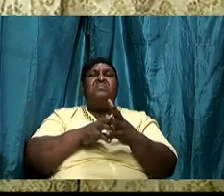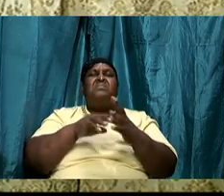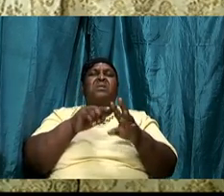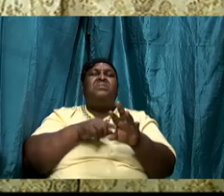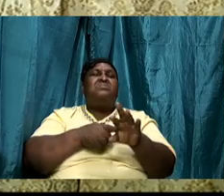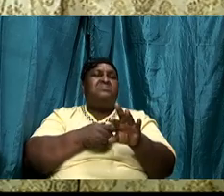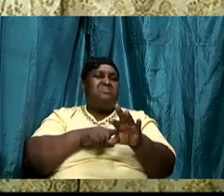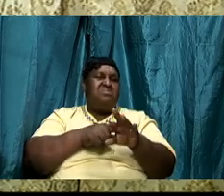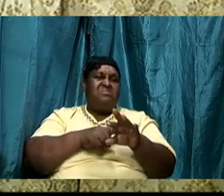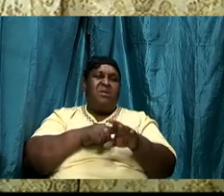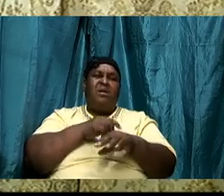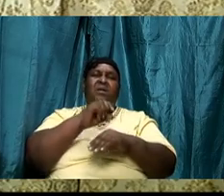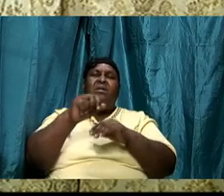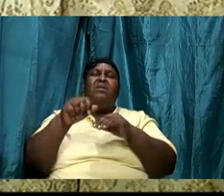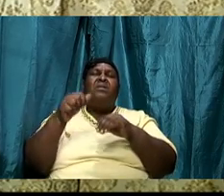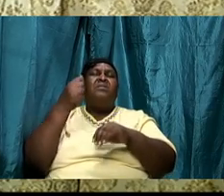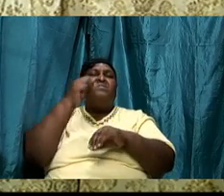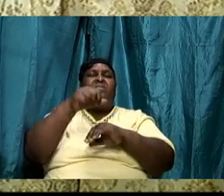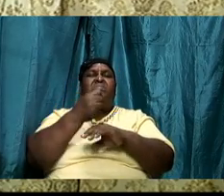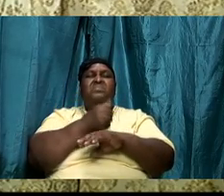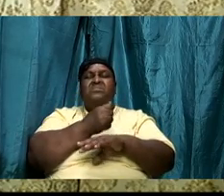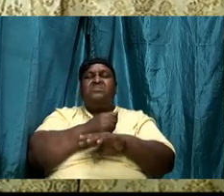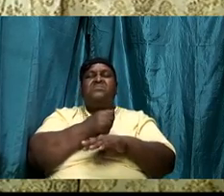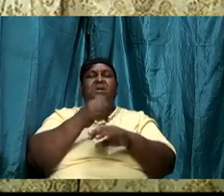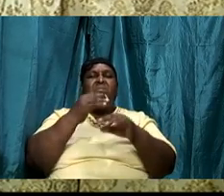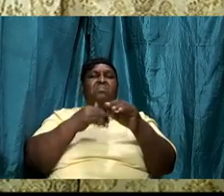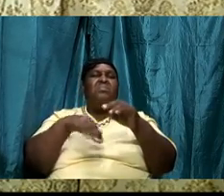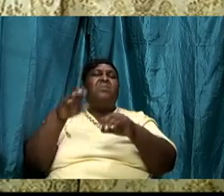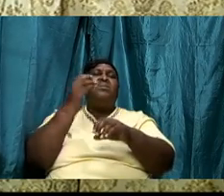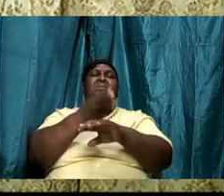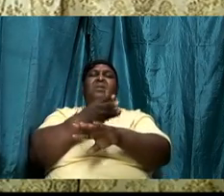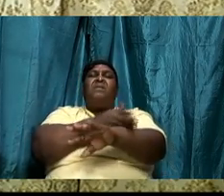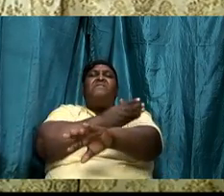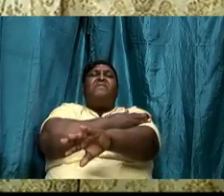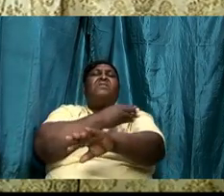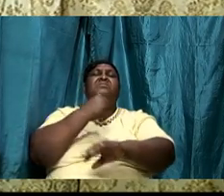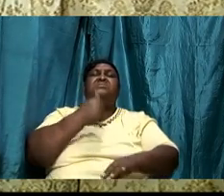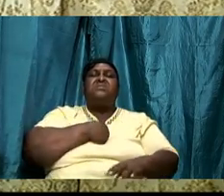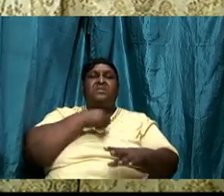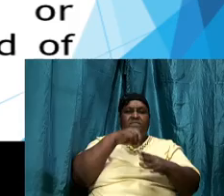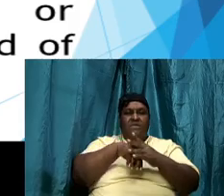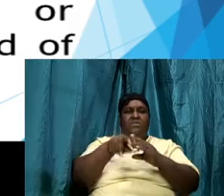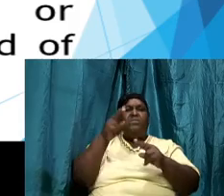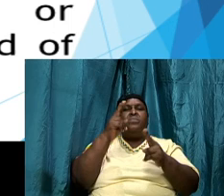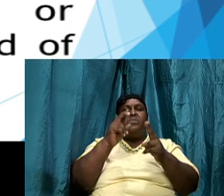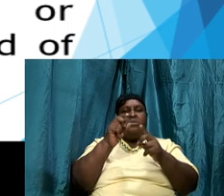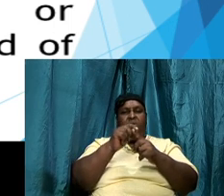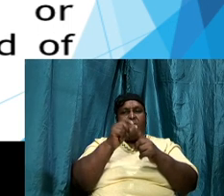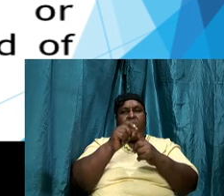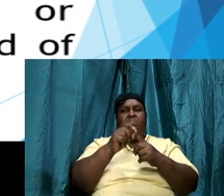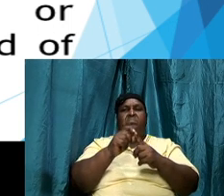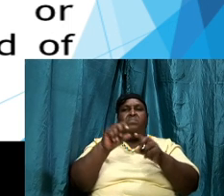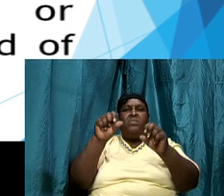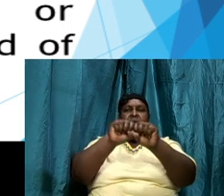the word and so join me on this slide at this time as we just quickly run through